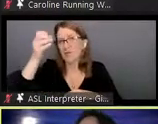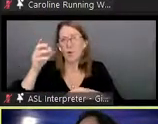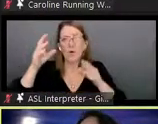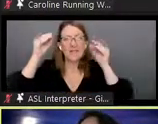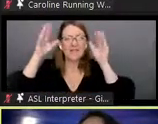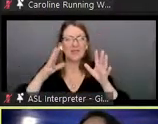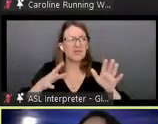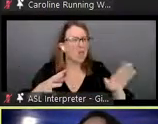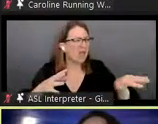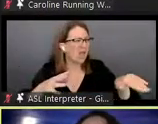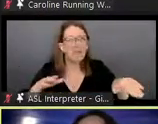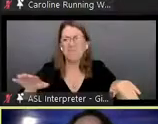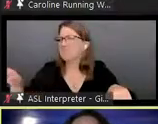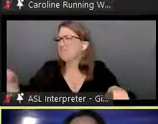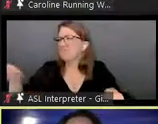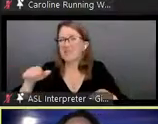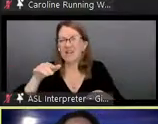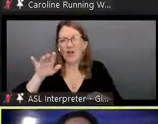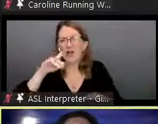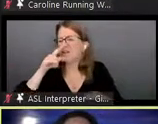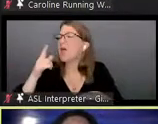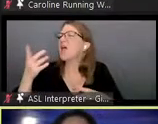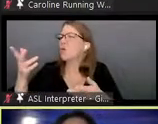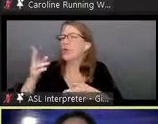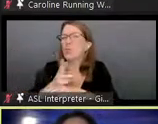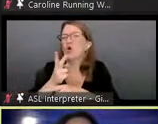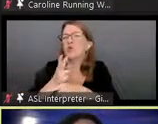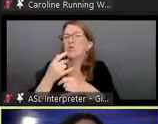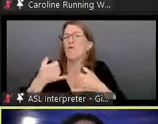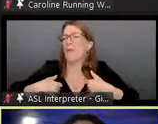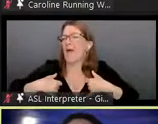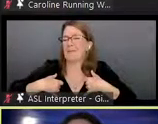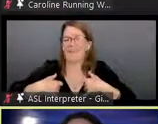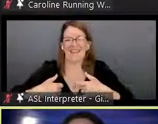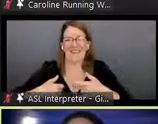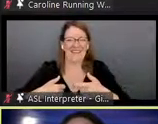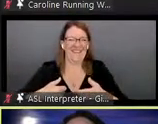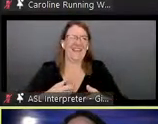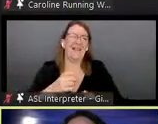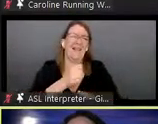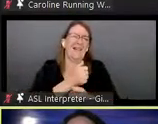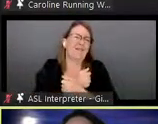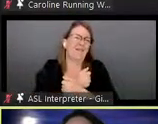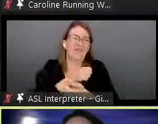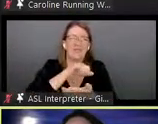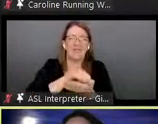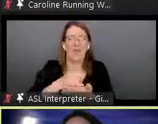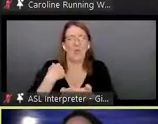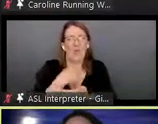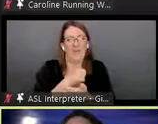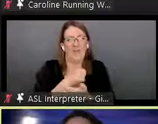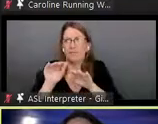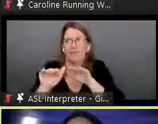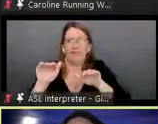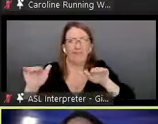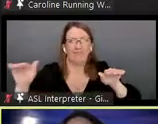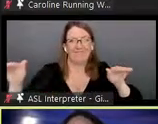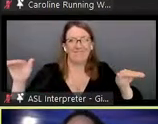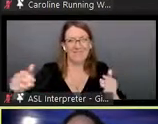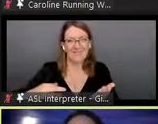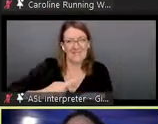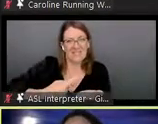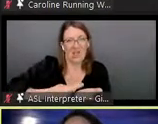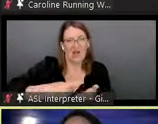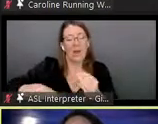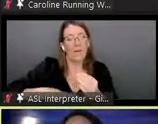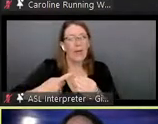hey what's the word what do you use and i really like i really like that we're able to sort of have a discussion about language